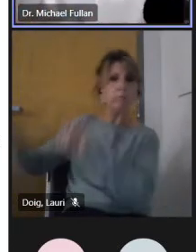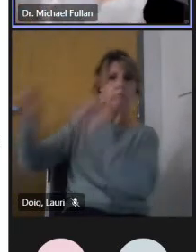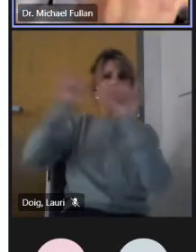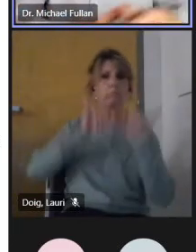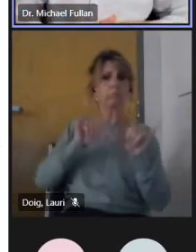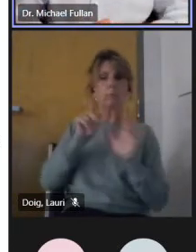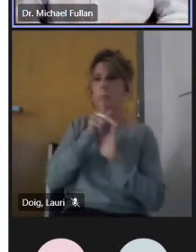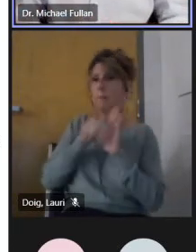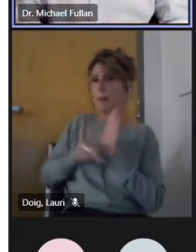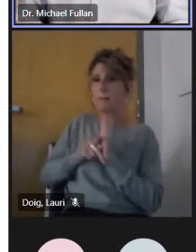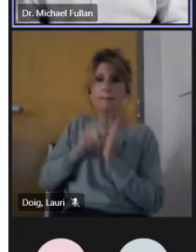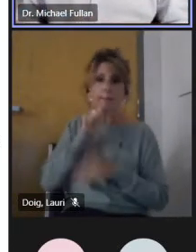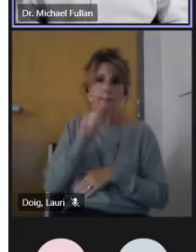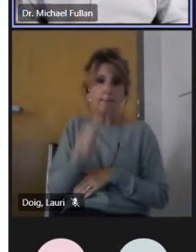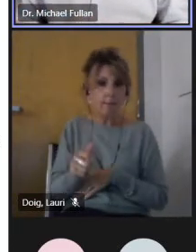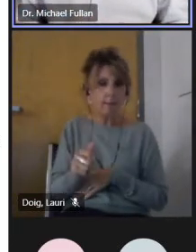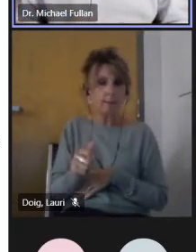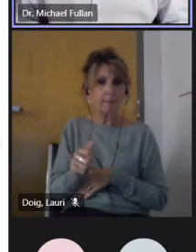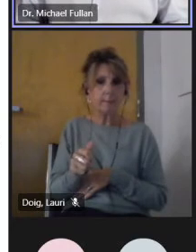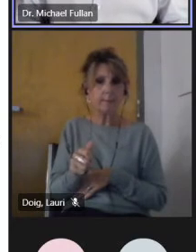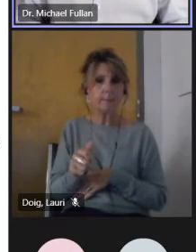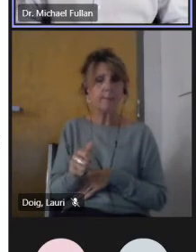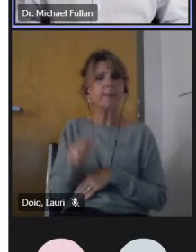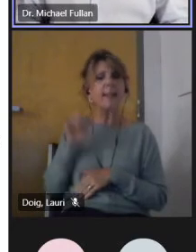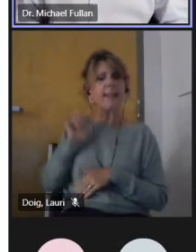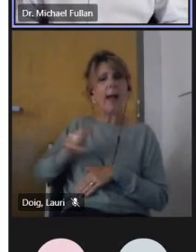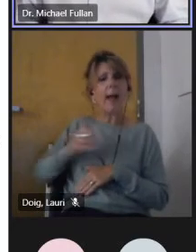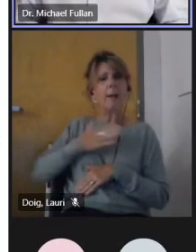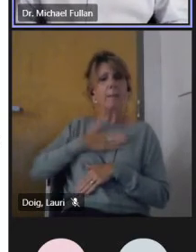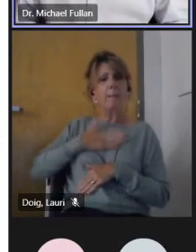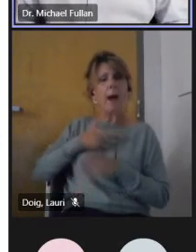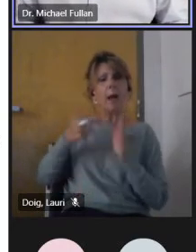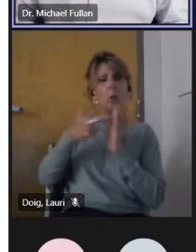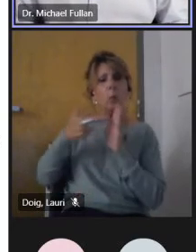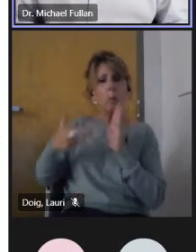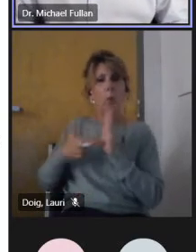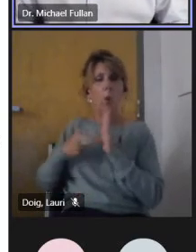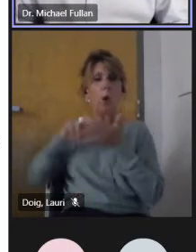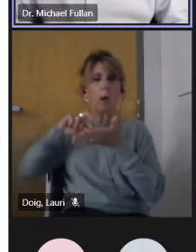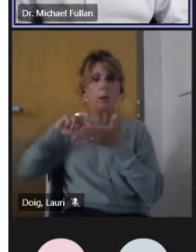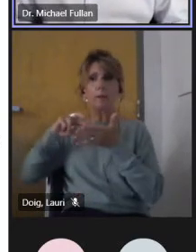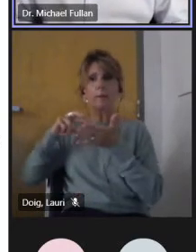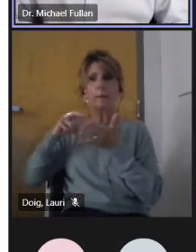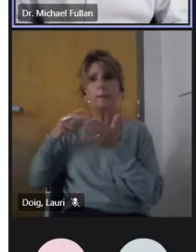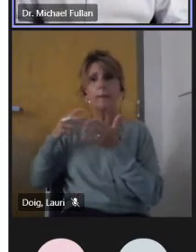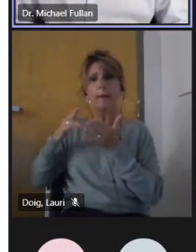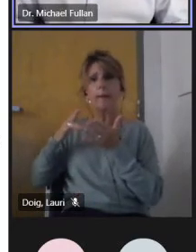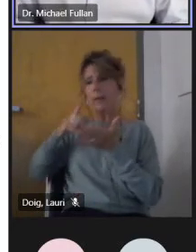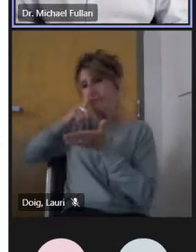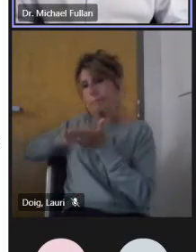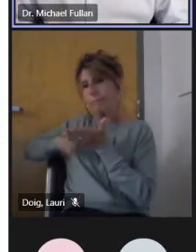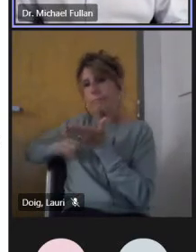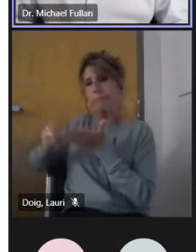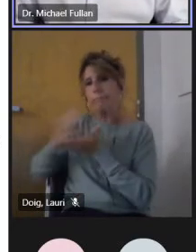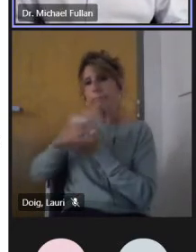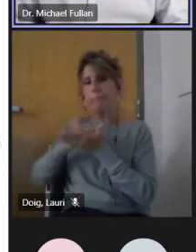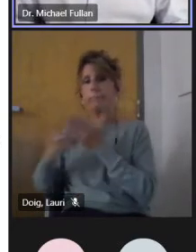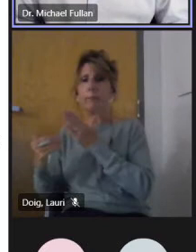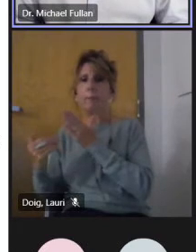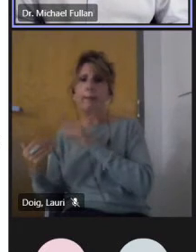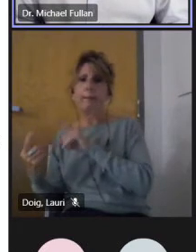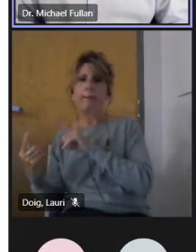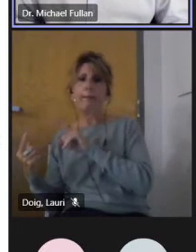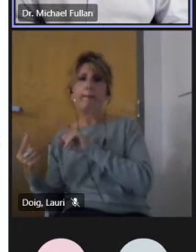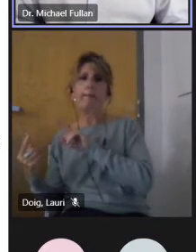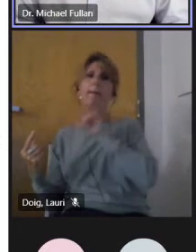things. So we've shaped the report mainly on the solution, which you'll appreciate the first one because it's the foundation